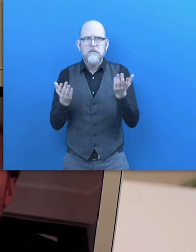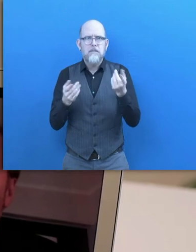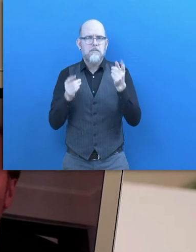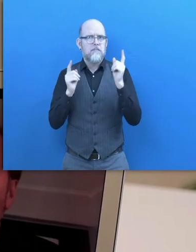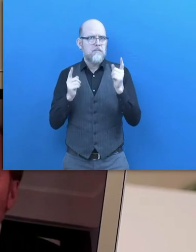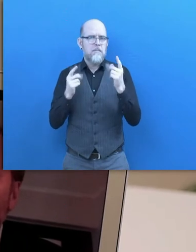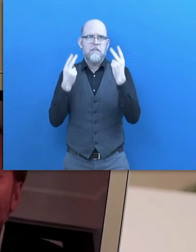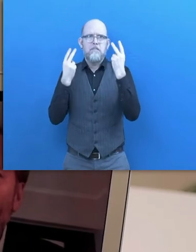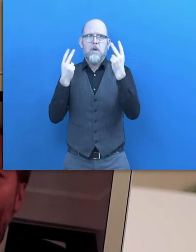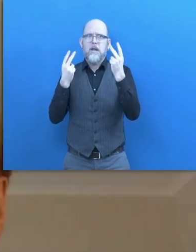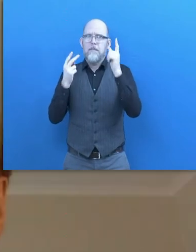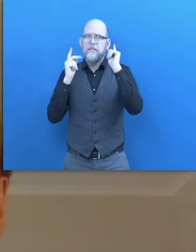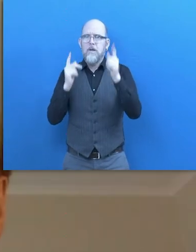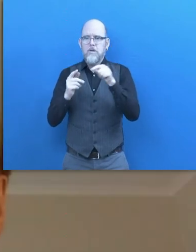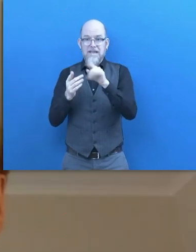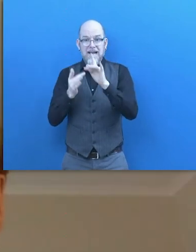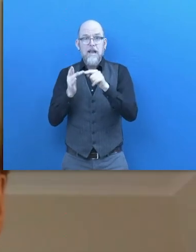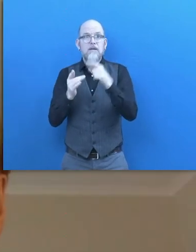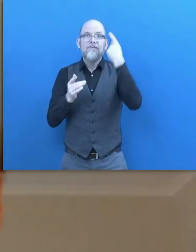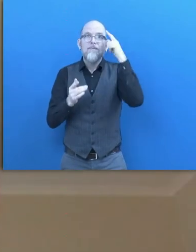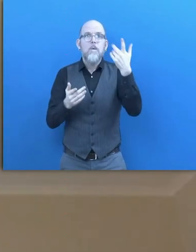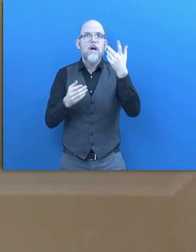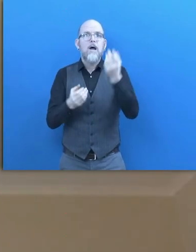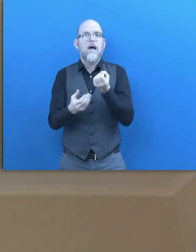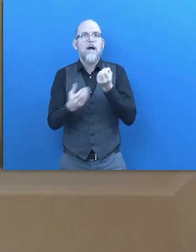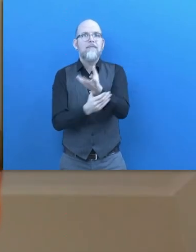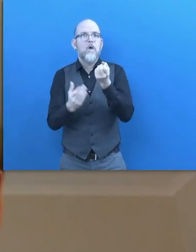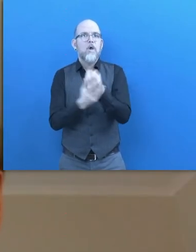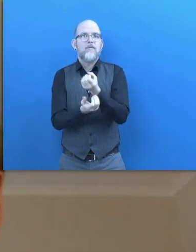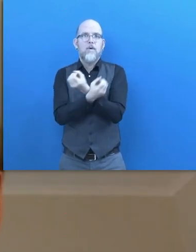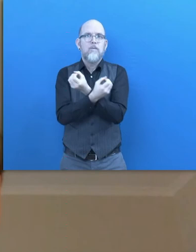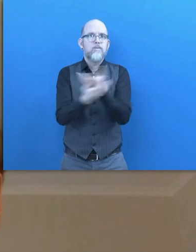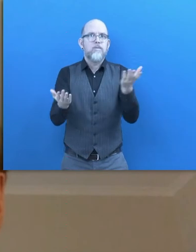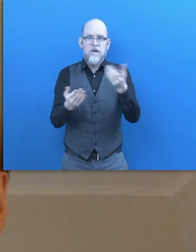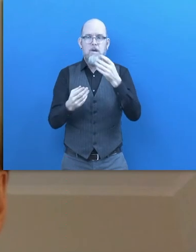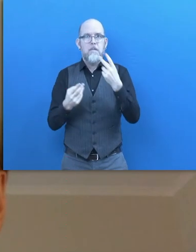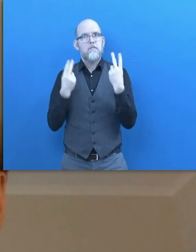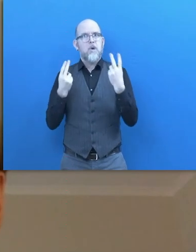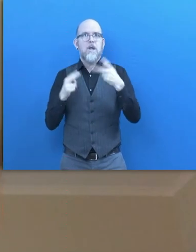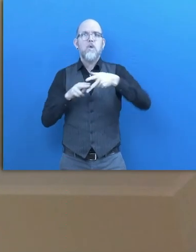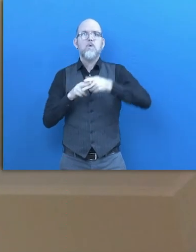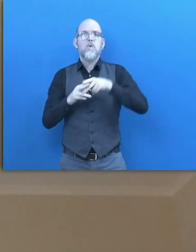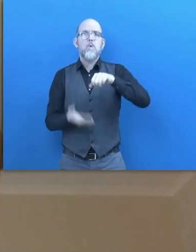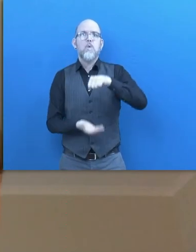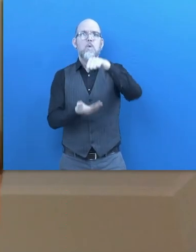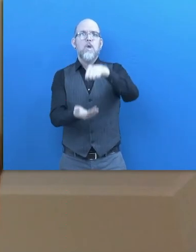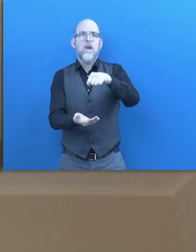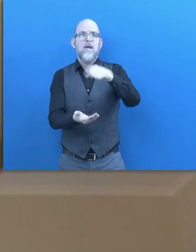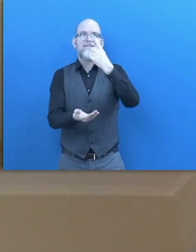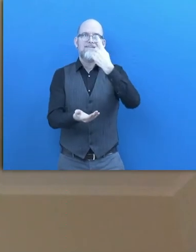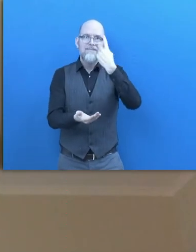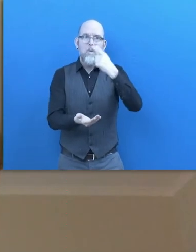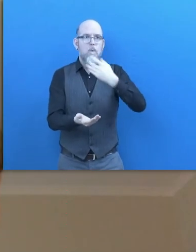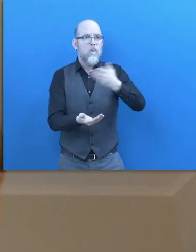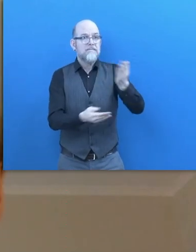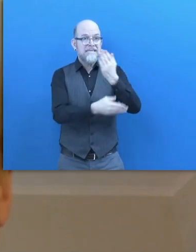course, is a very valuable tool for people with disability, even more valuable than for people without disability, because